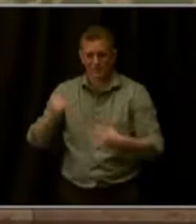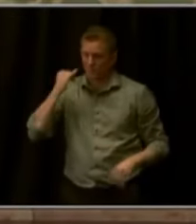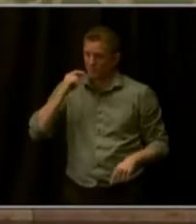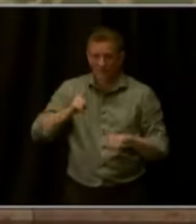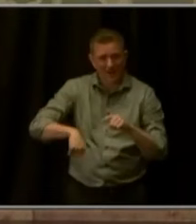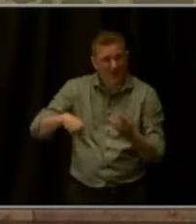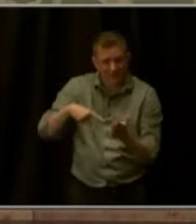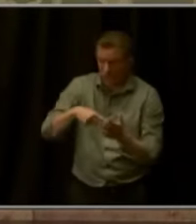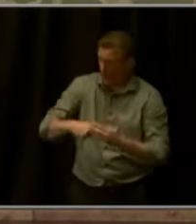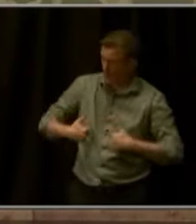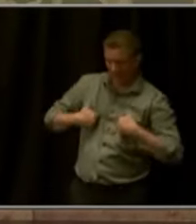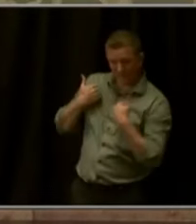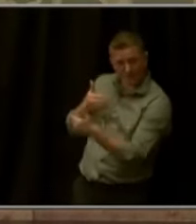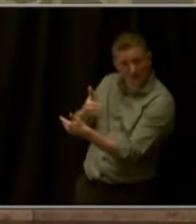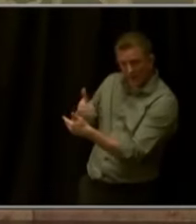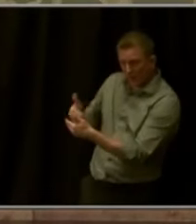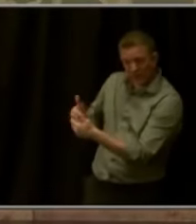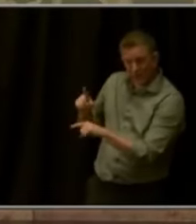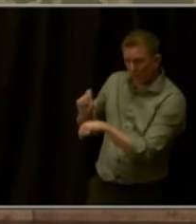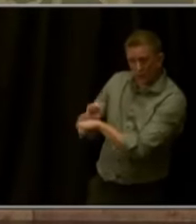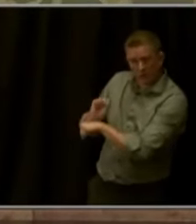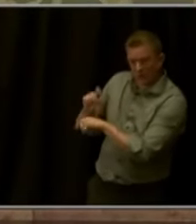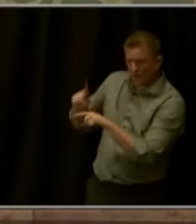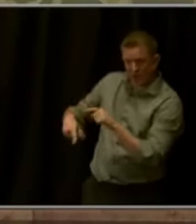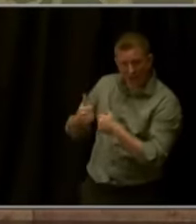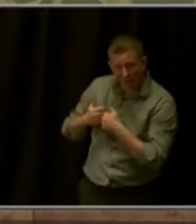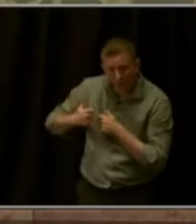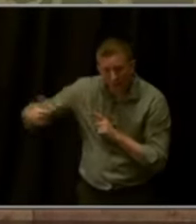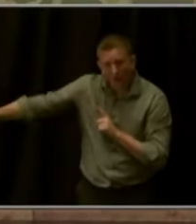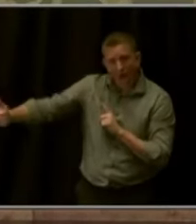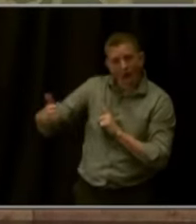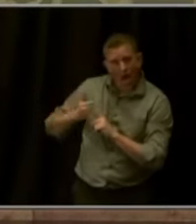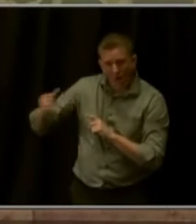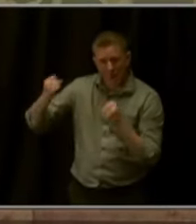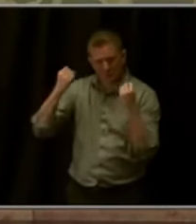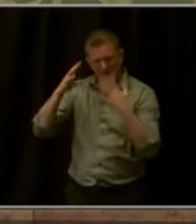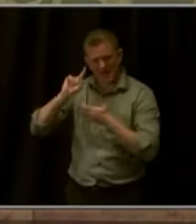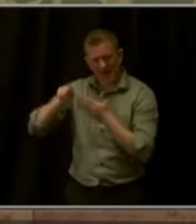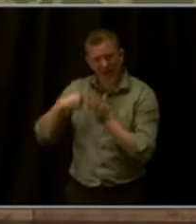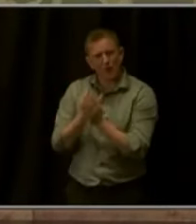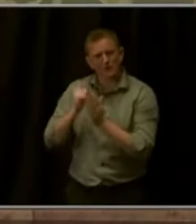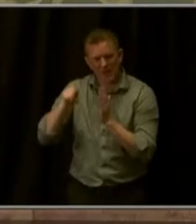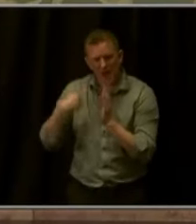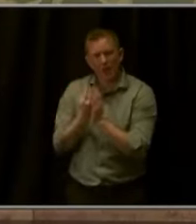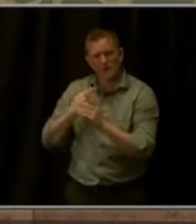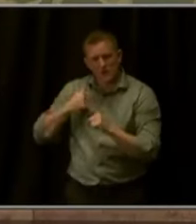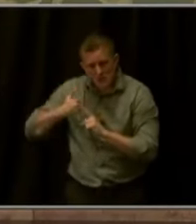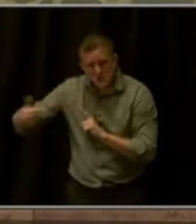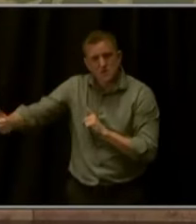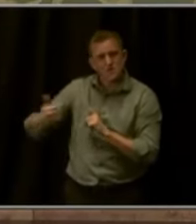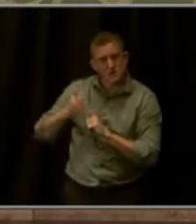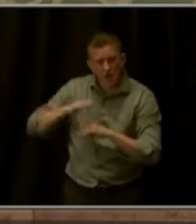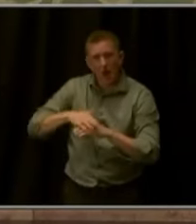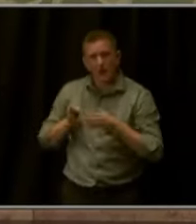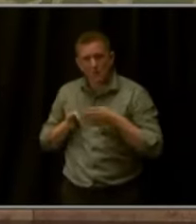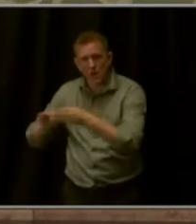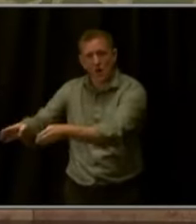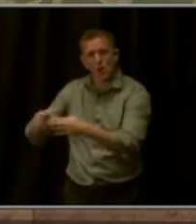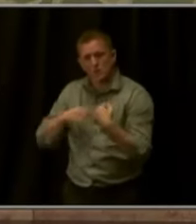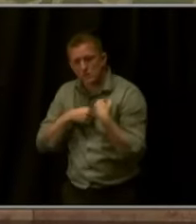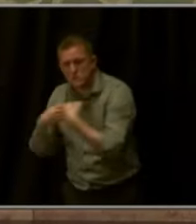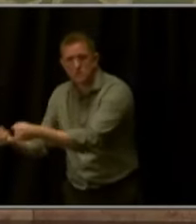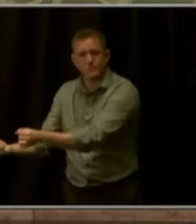community that they work and are forced to spend significant time and cost on the road getting to their jobs.